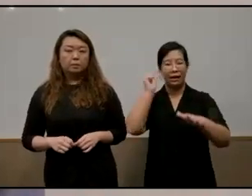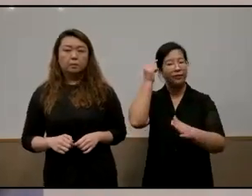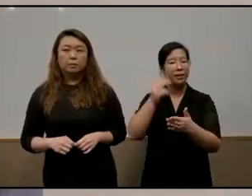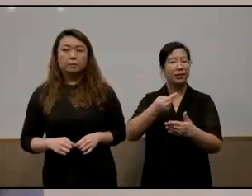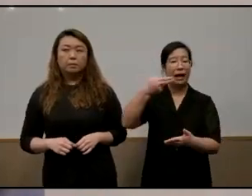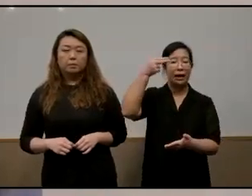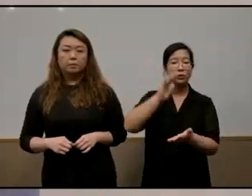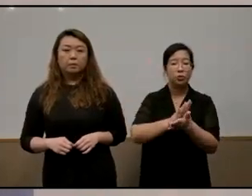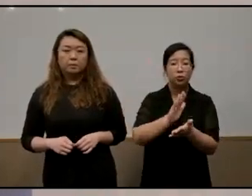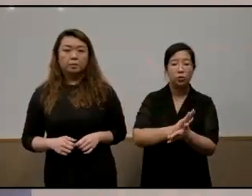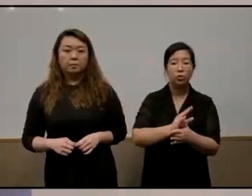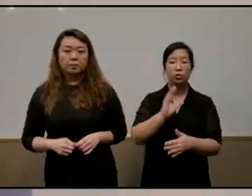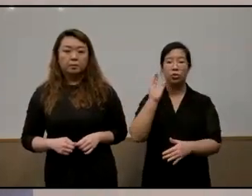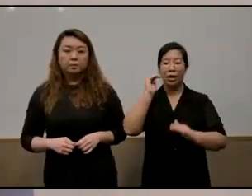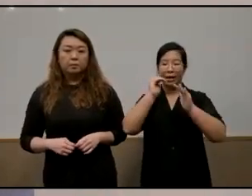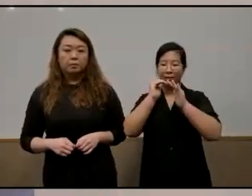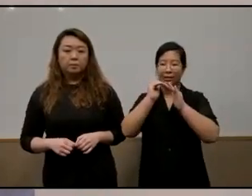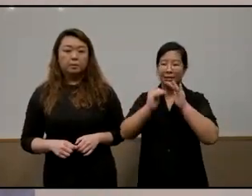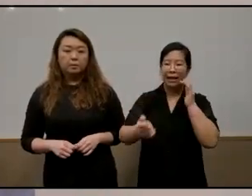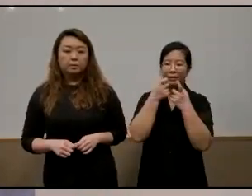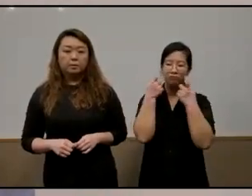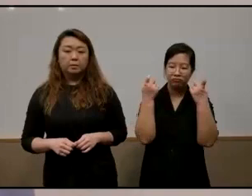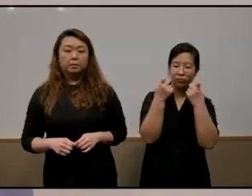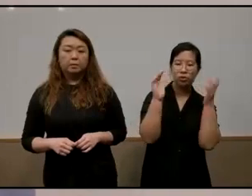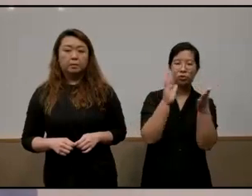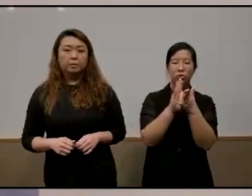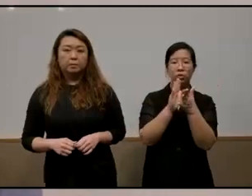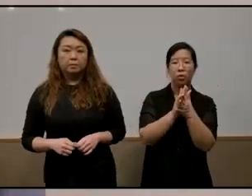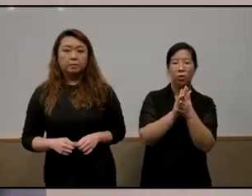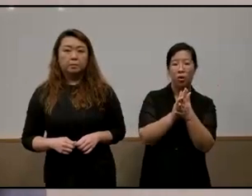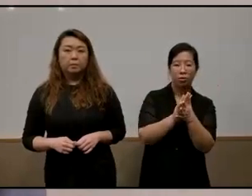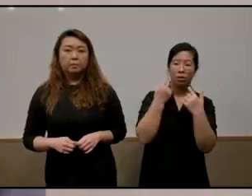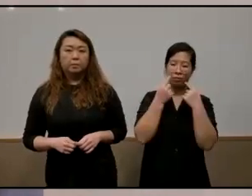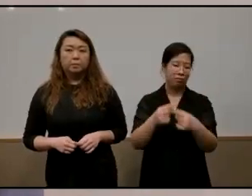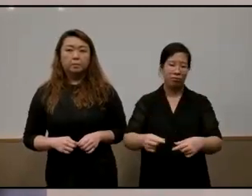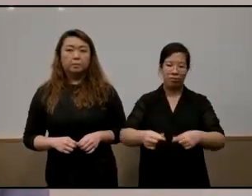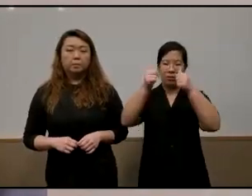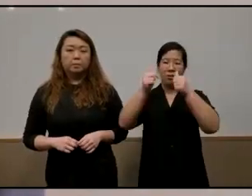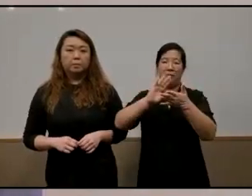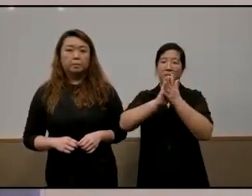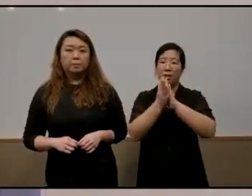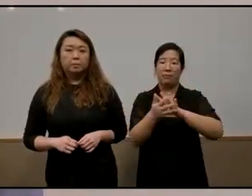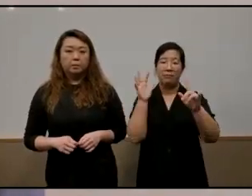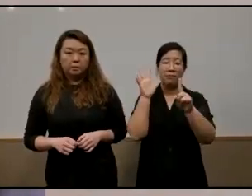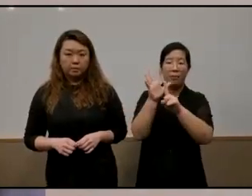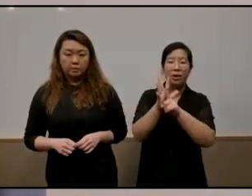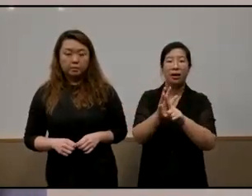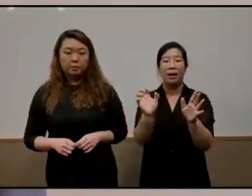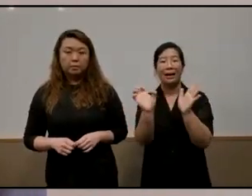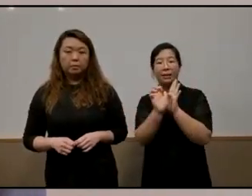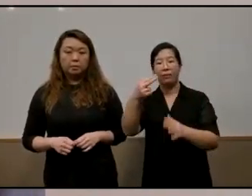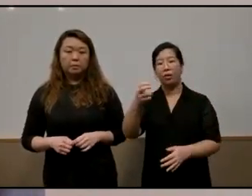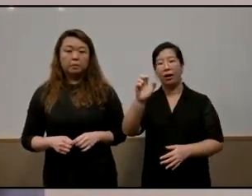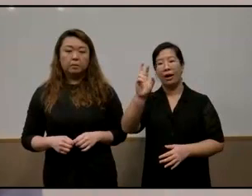or the less well-known schools in neighborhoods suddenly become the big school in that neighborhood look at henry pa suddenly you know